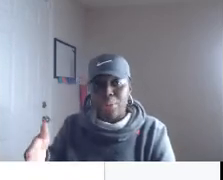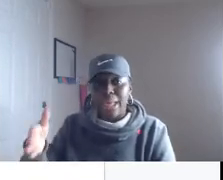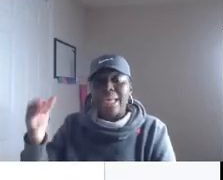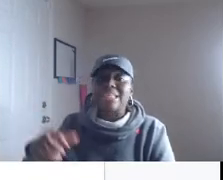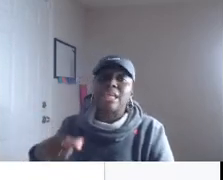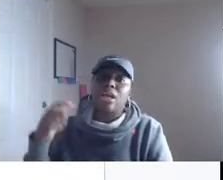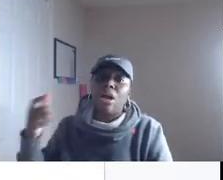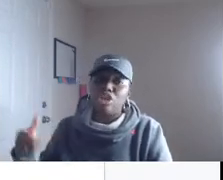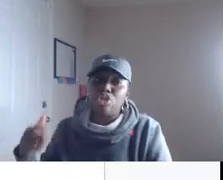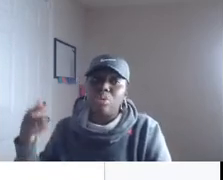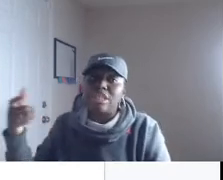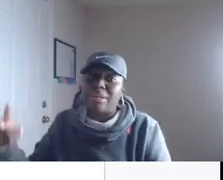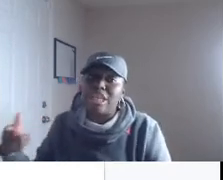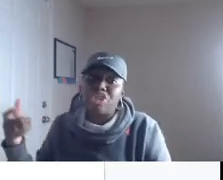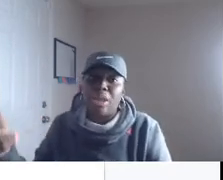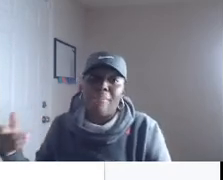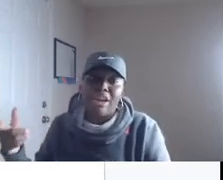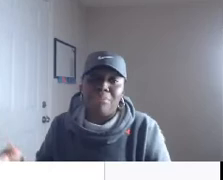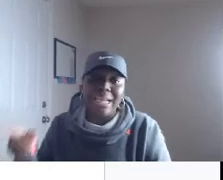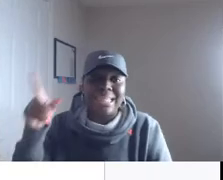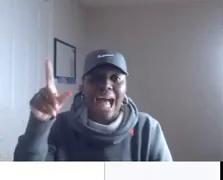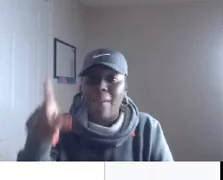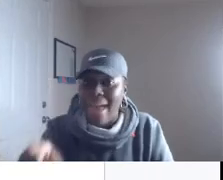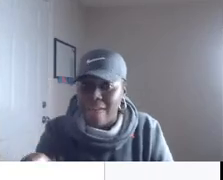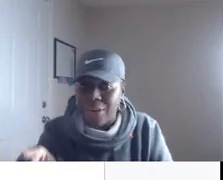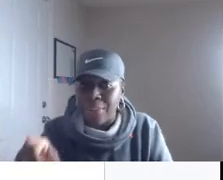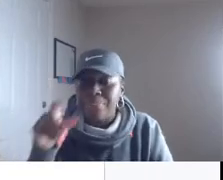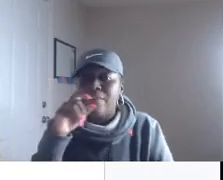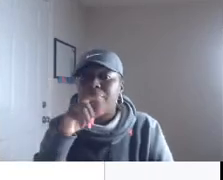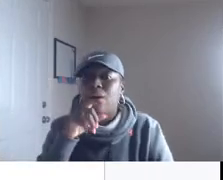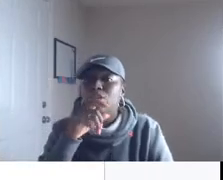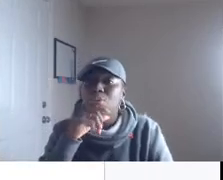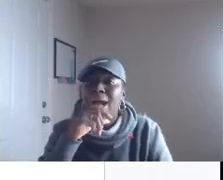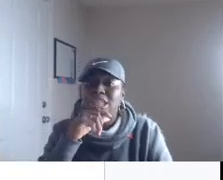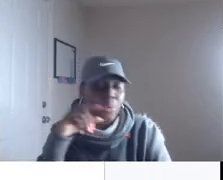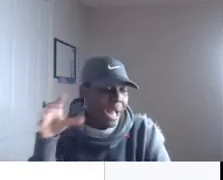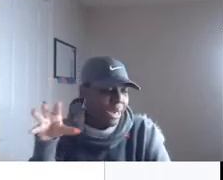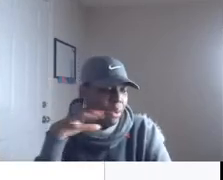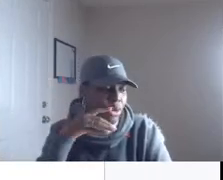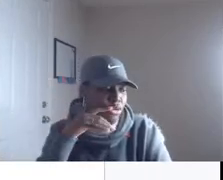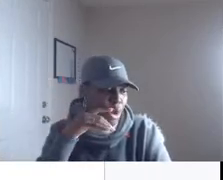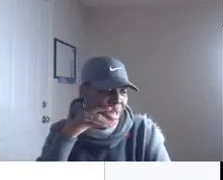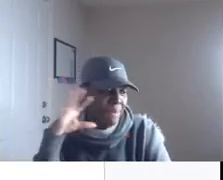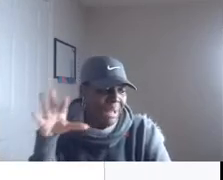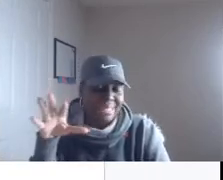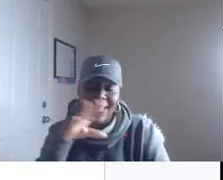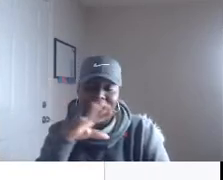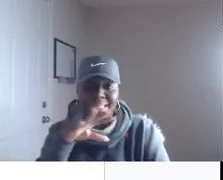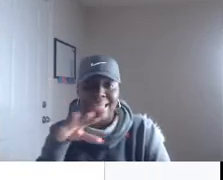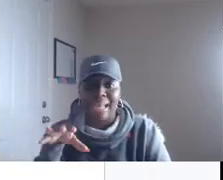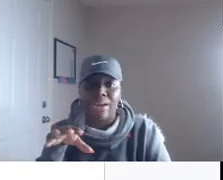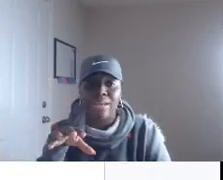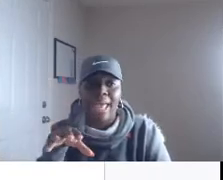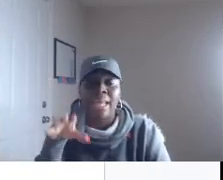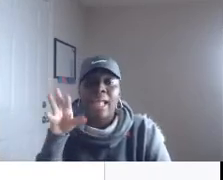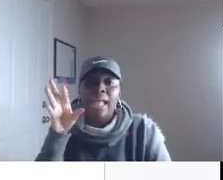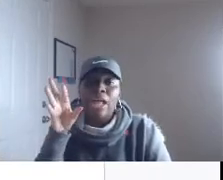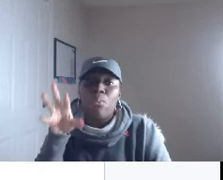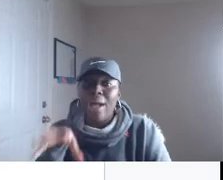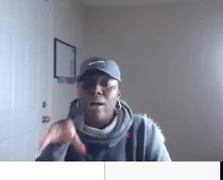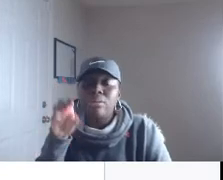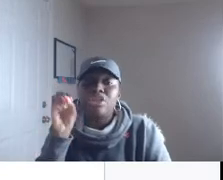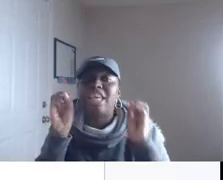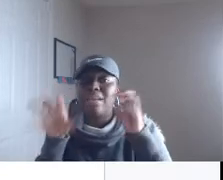radio notary it's going to cost you some additional amount of monies however for those of you guys who are kind of like well you know what in my state it's not here yet